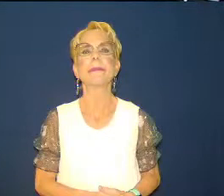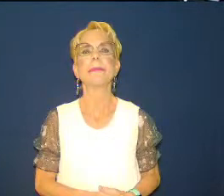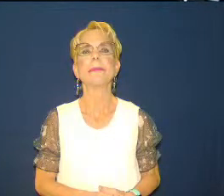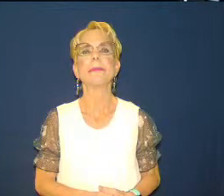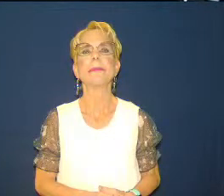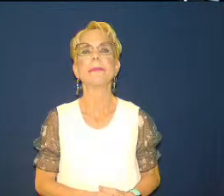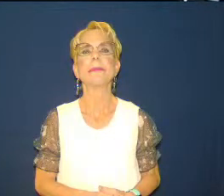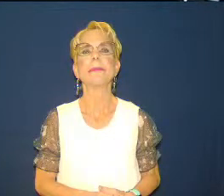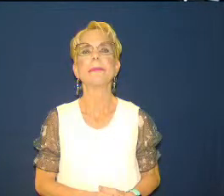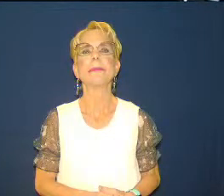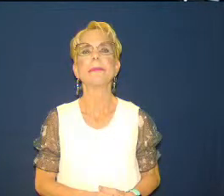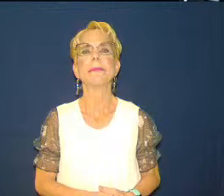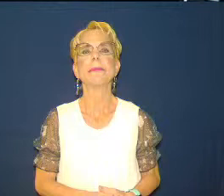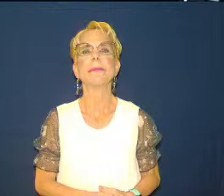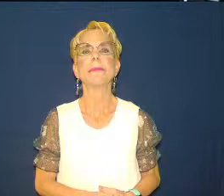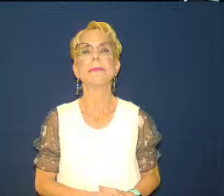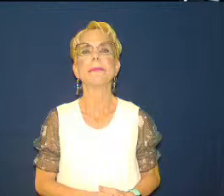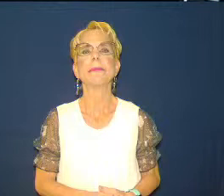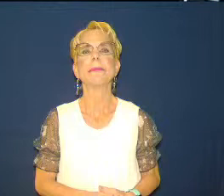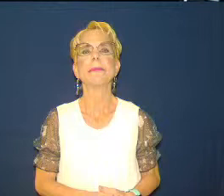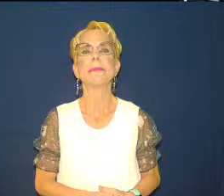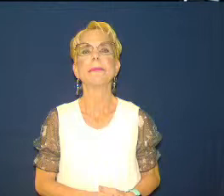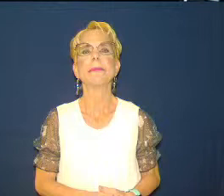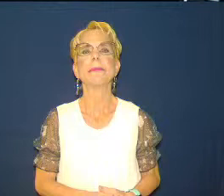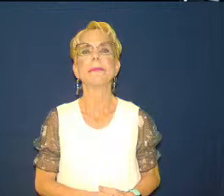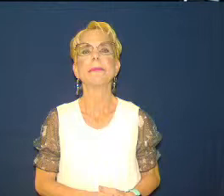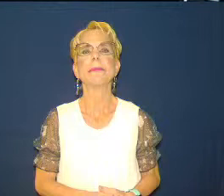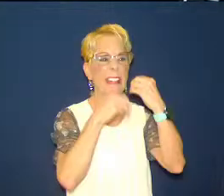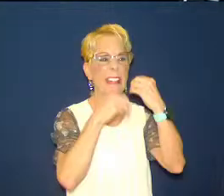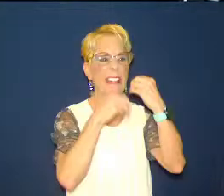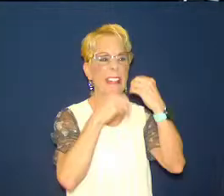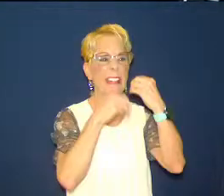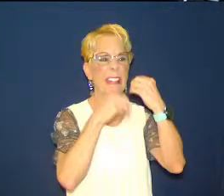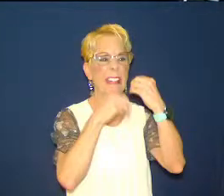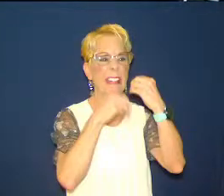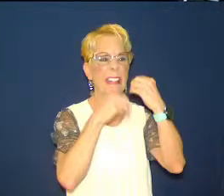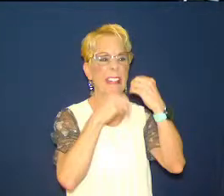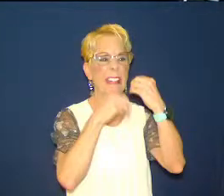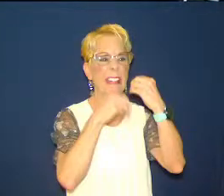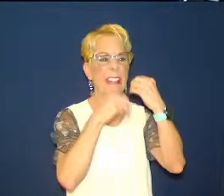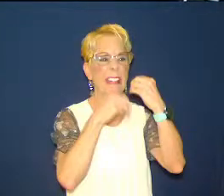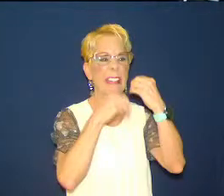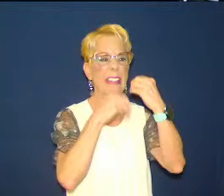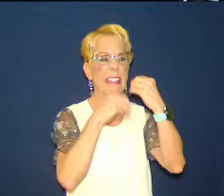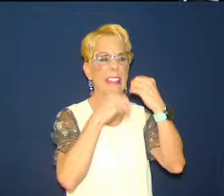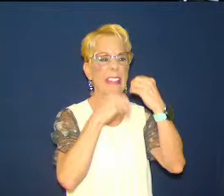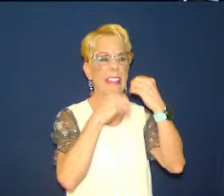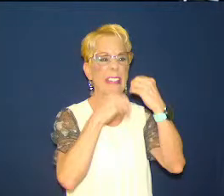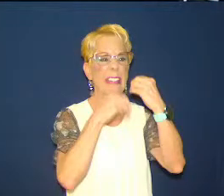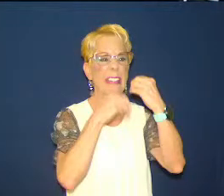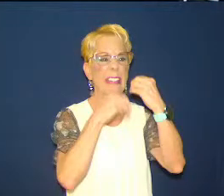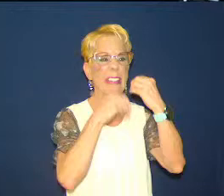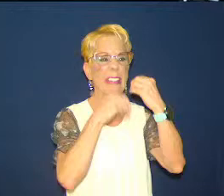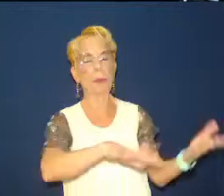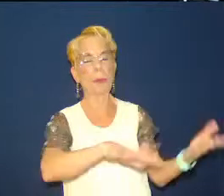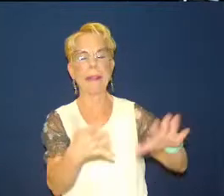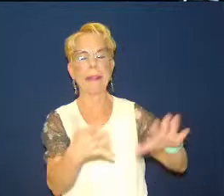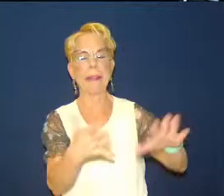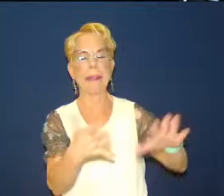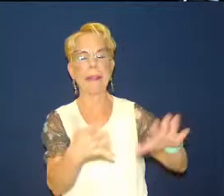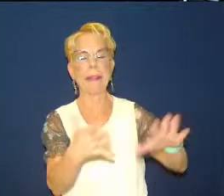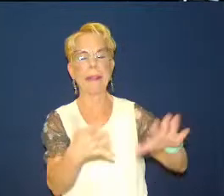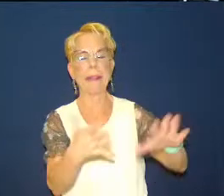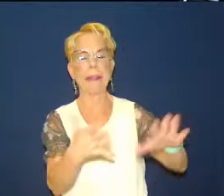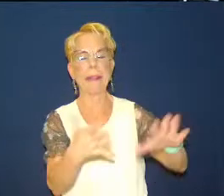and a horrible storyline that's what it said and number two the zombies were dead but they moved about as if they were still